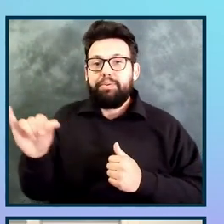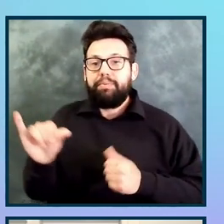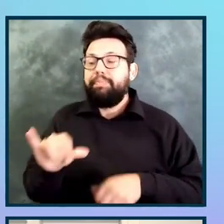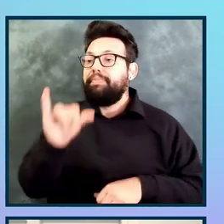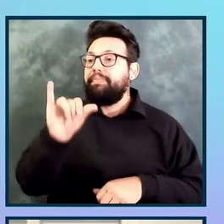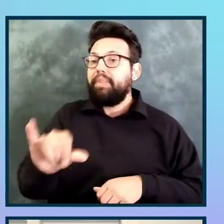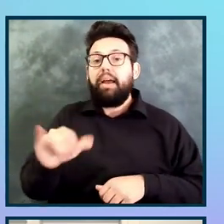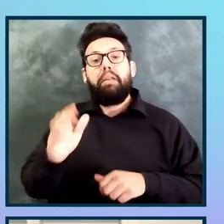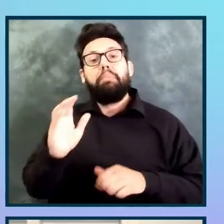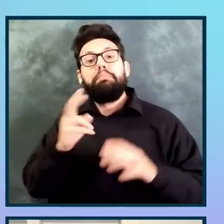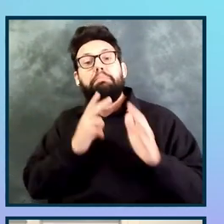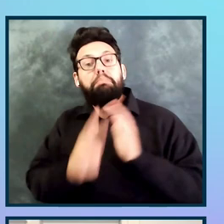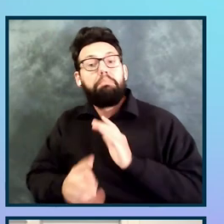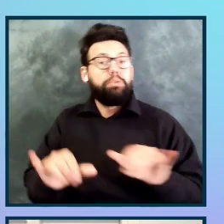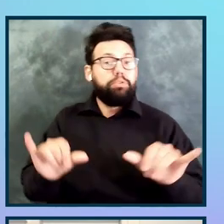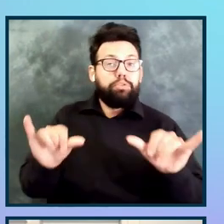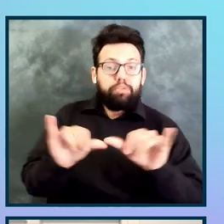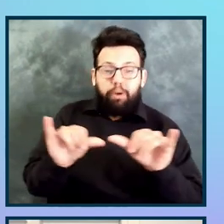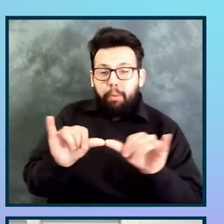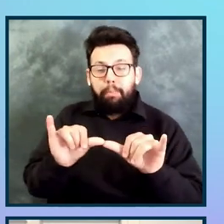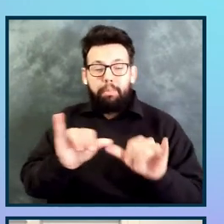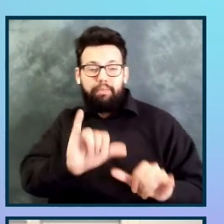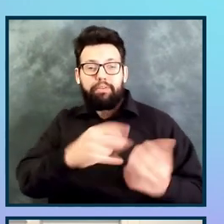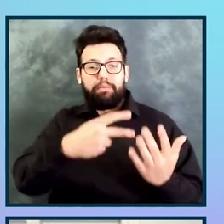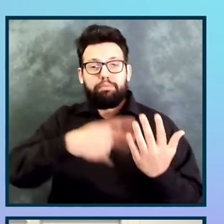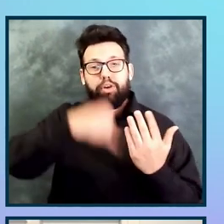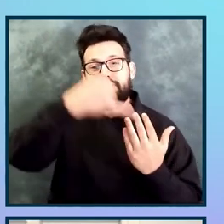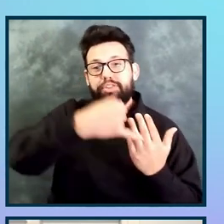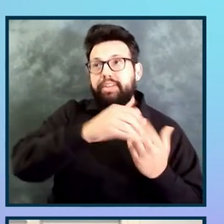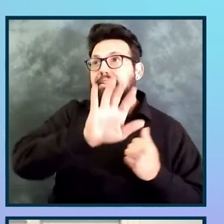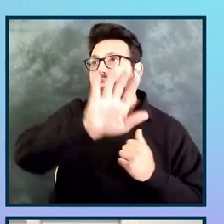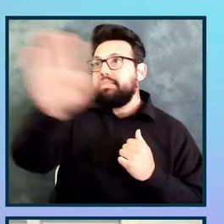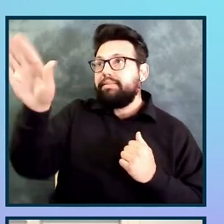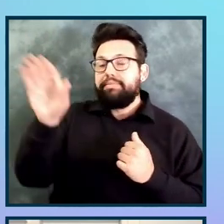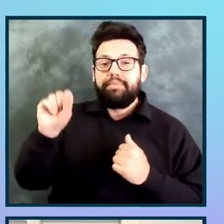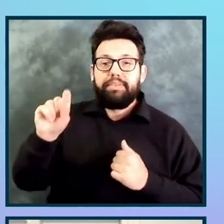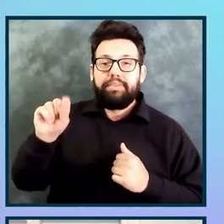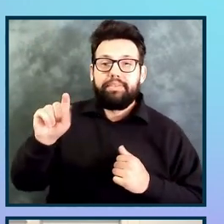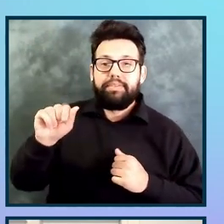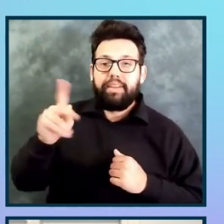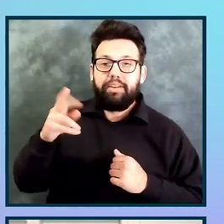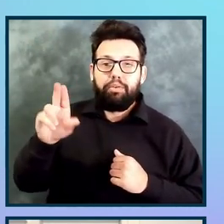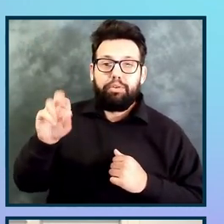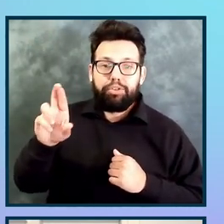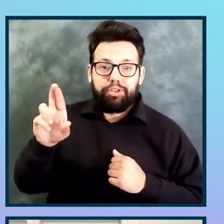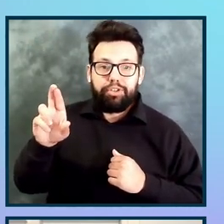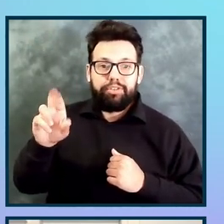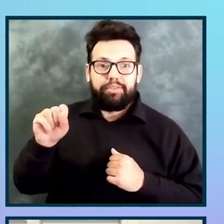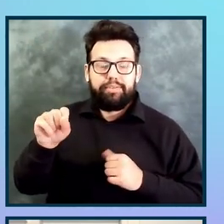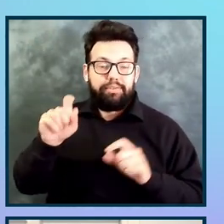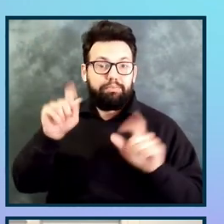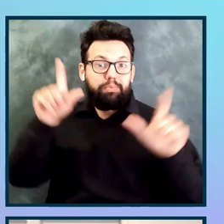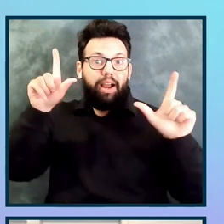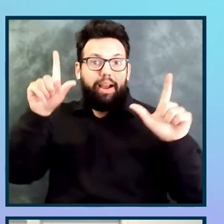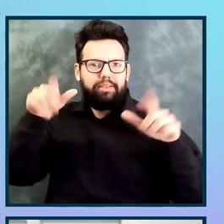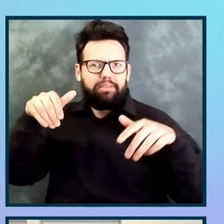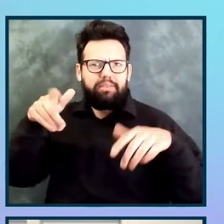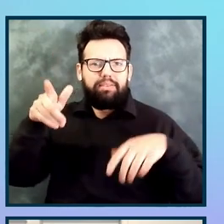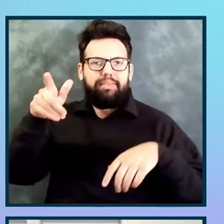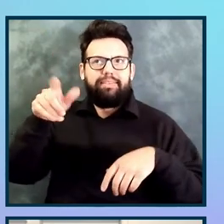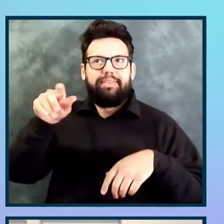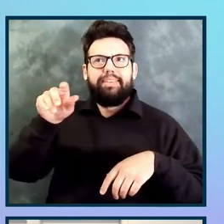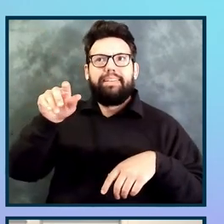not because we hadn't shared the scope with the stakeholders prior to the audit. We actually did that as a necessary